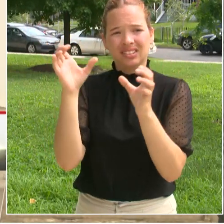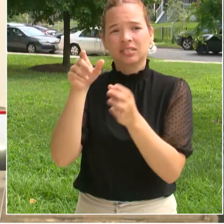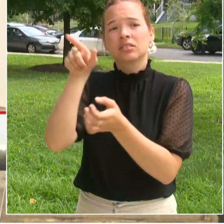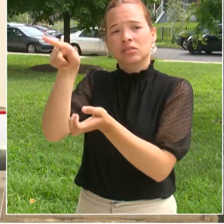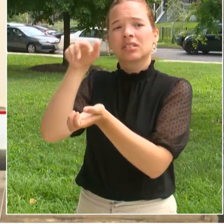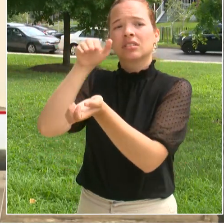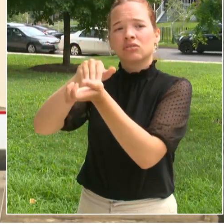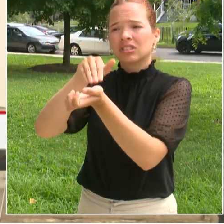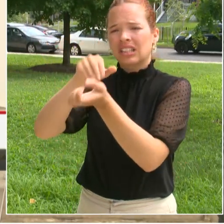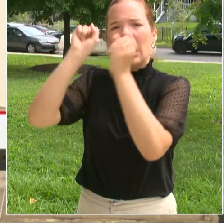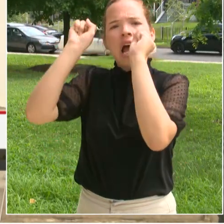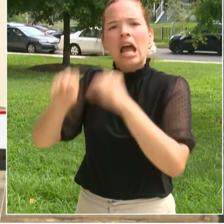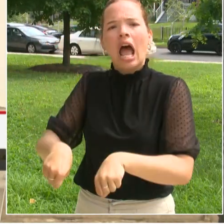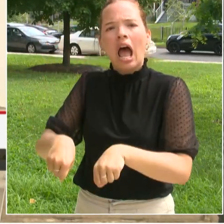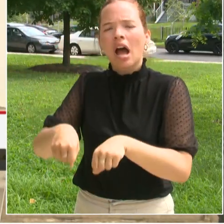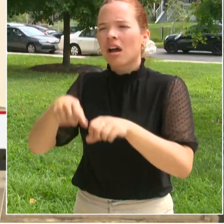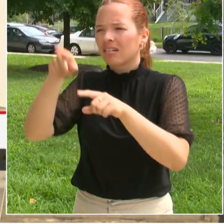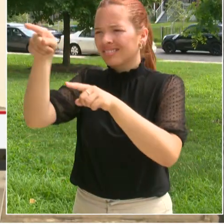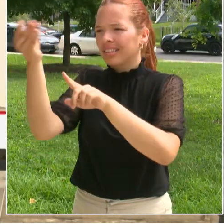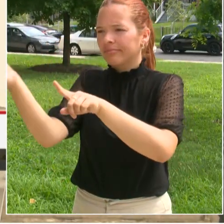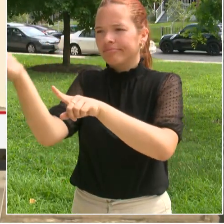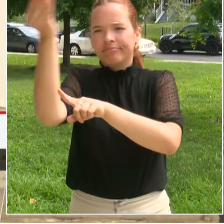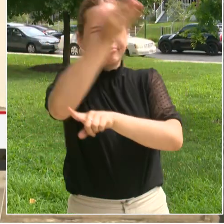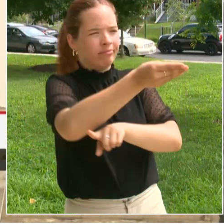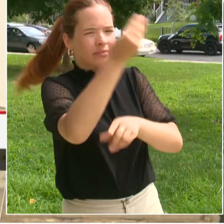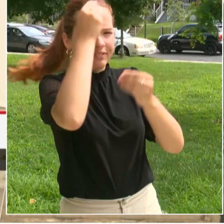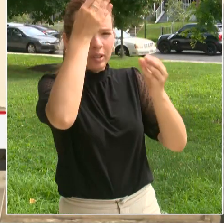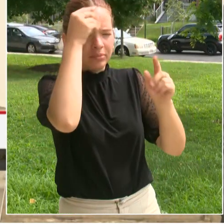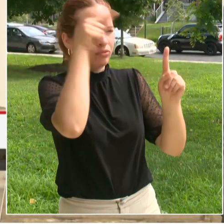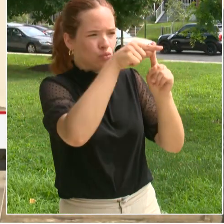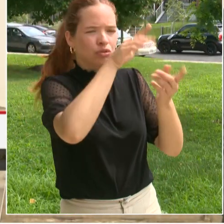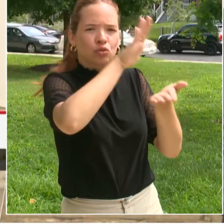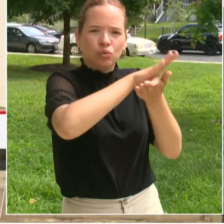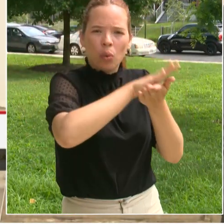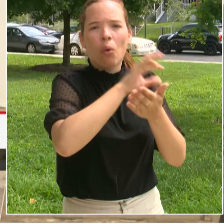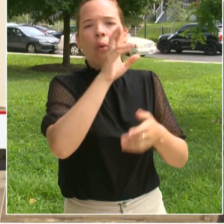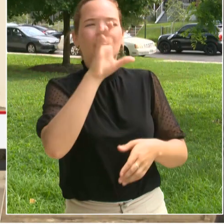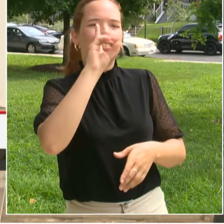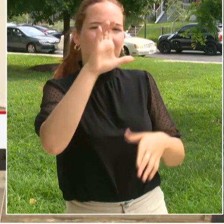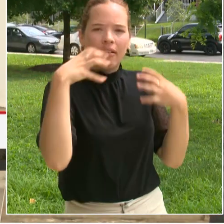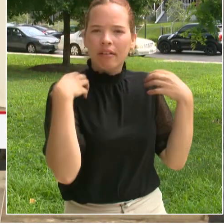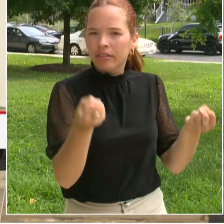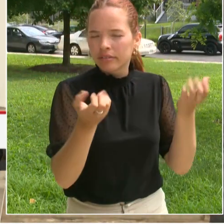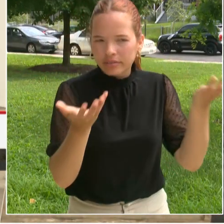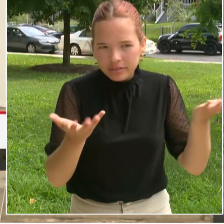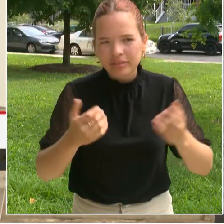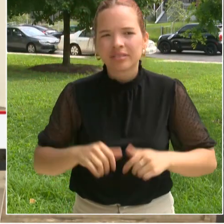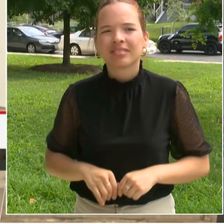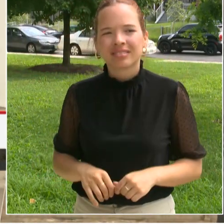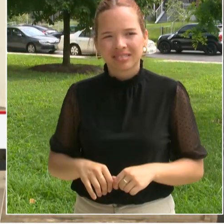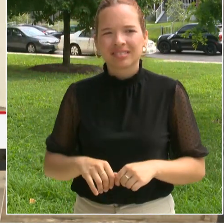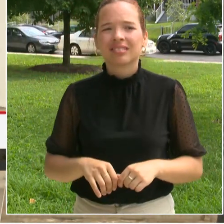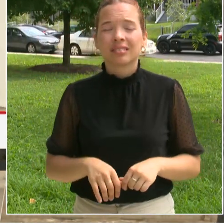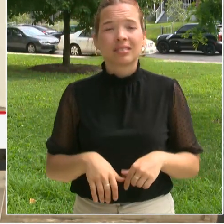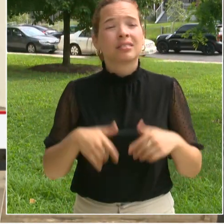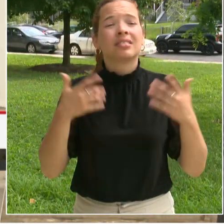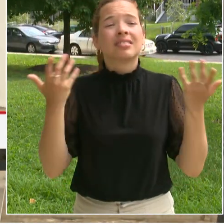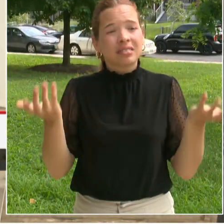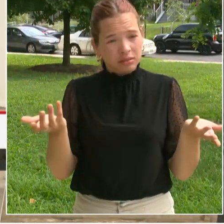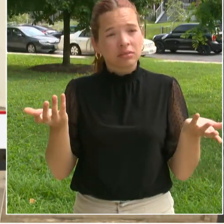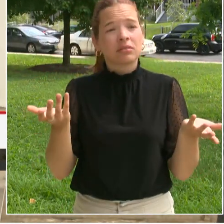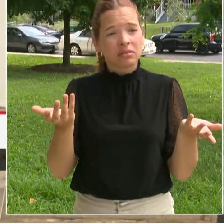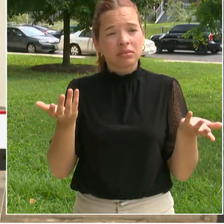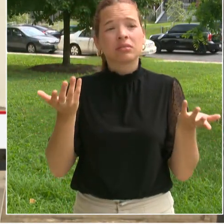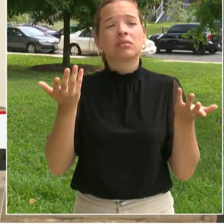DC Health provider portal. So Dr. Asad Bantayali is going to talk more about that. He is